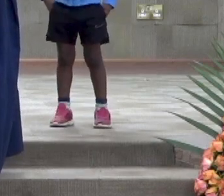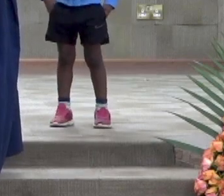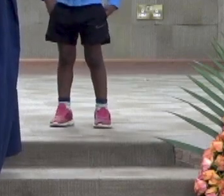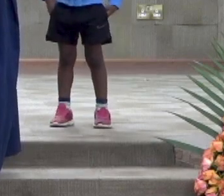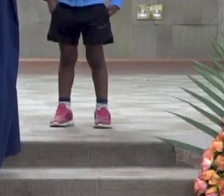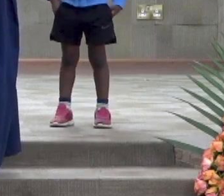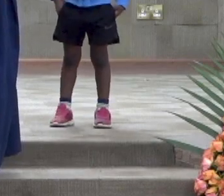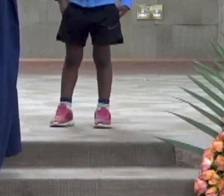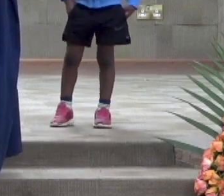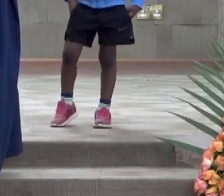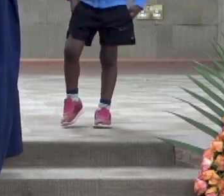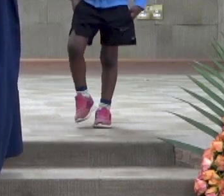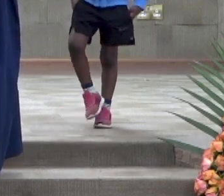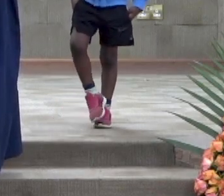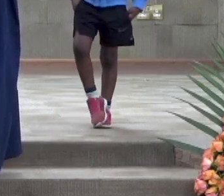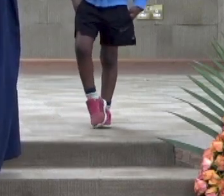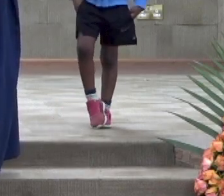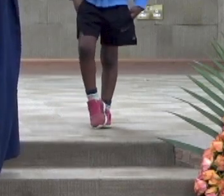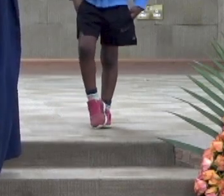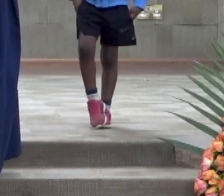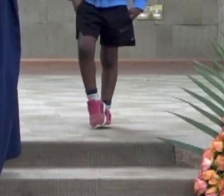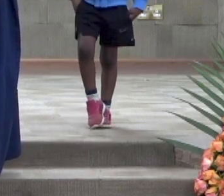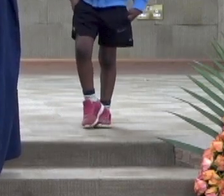Let's on Thank